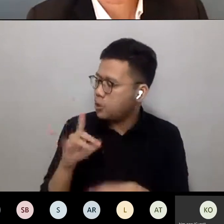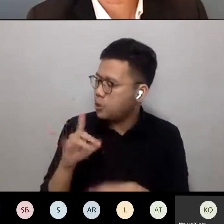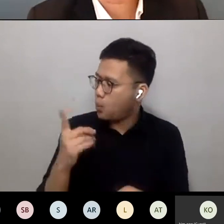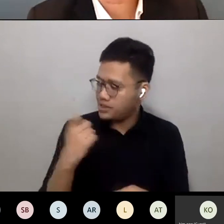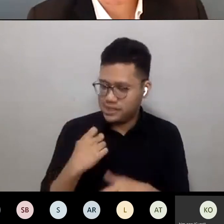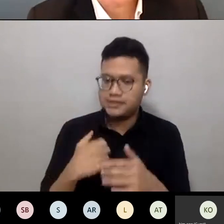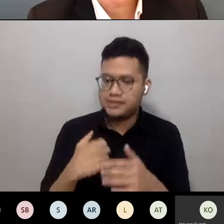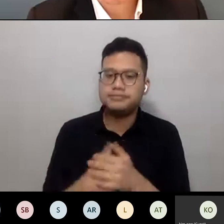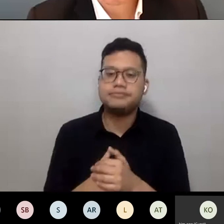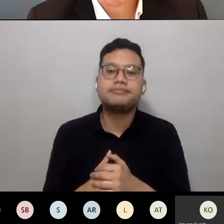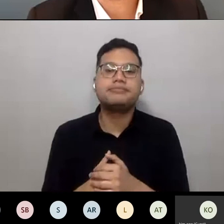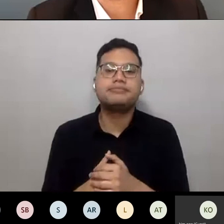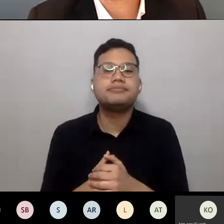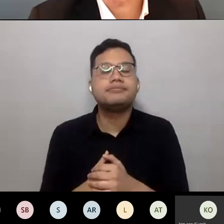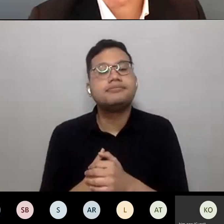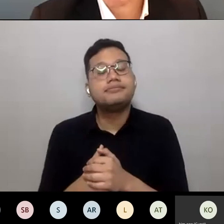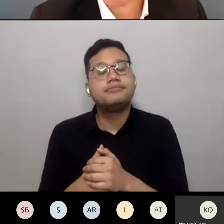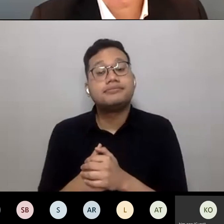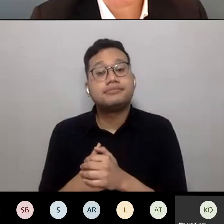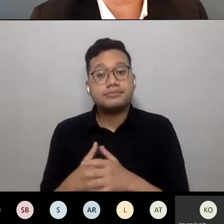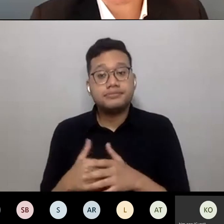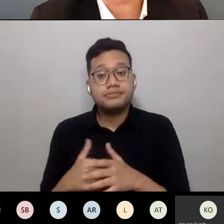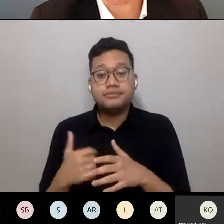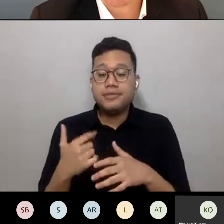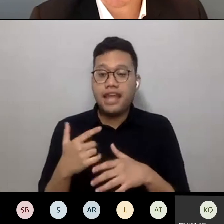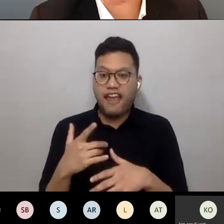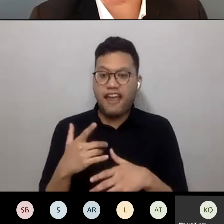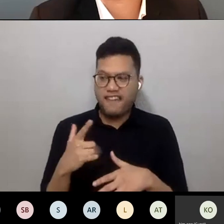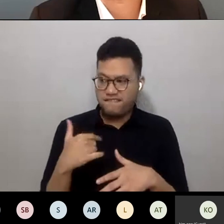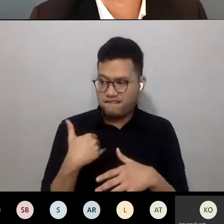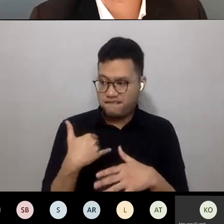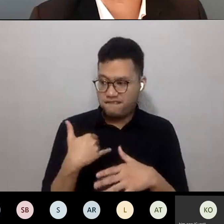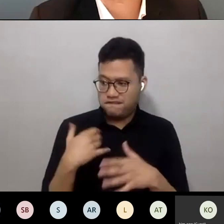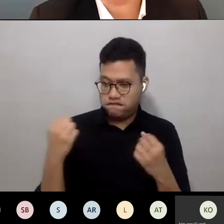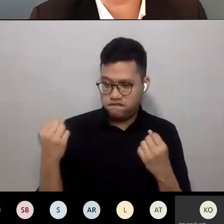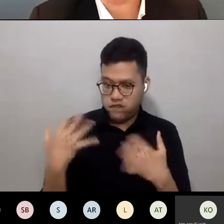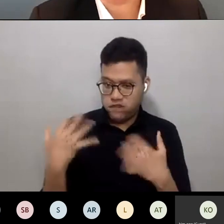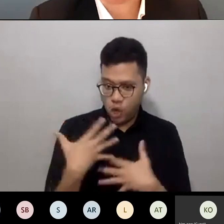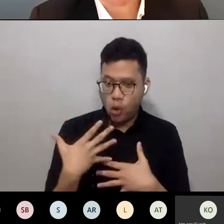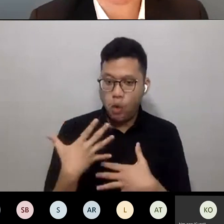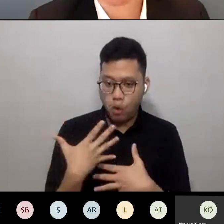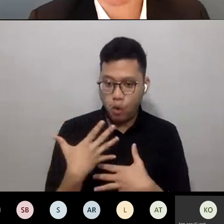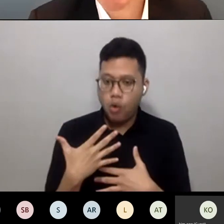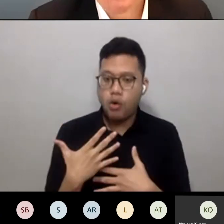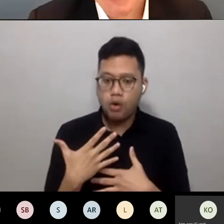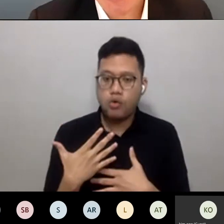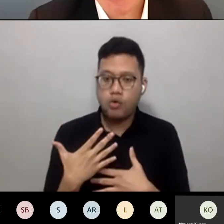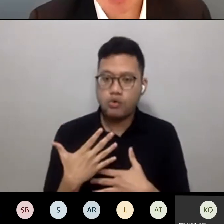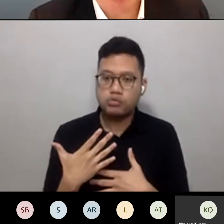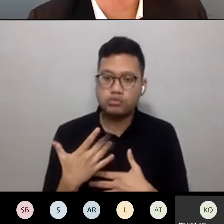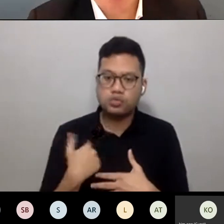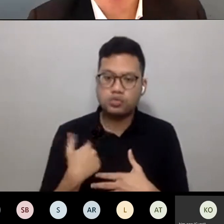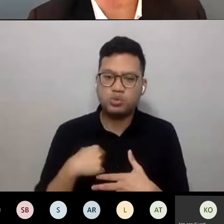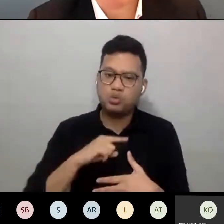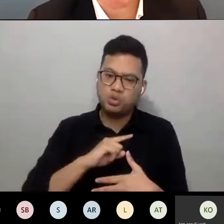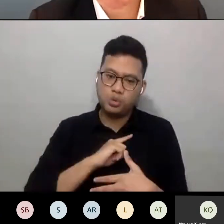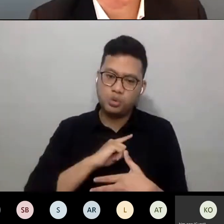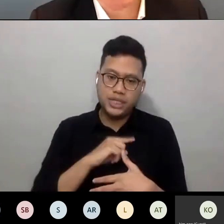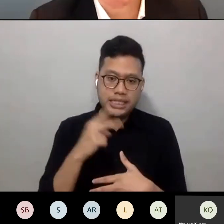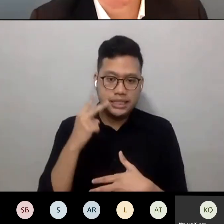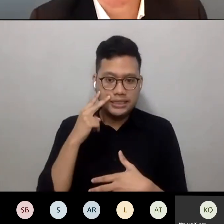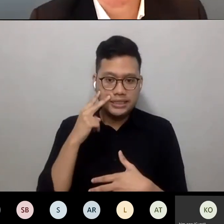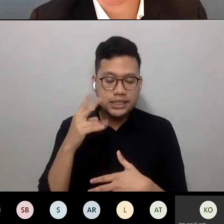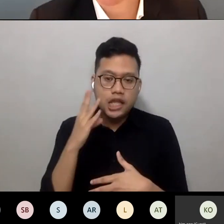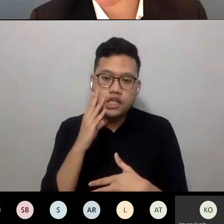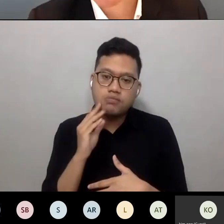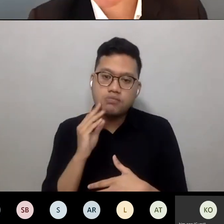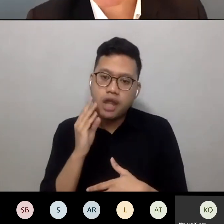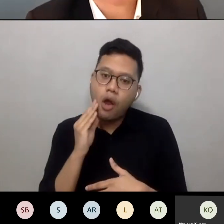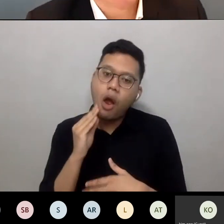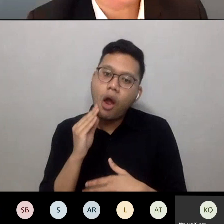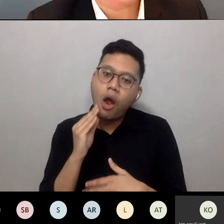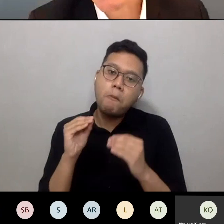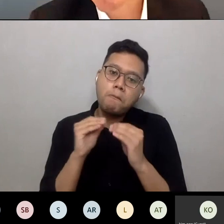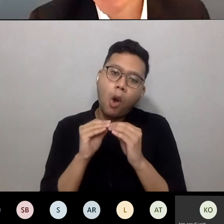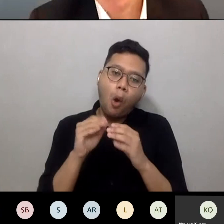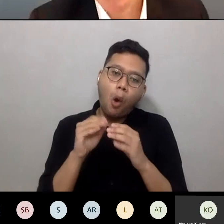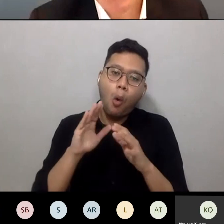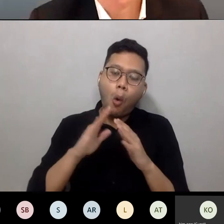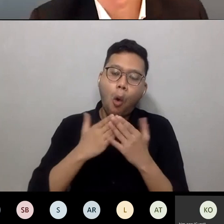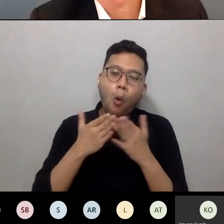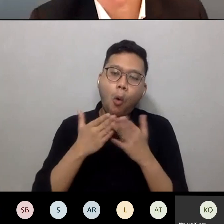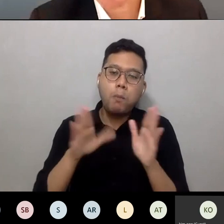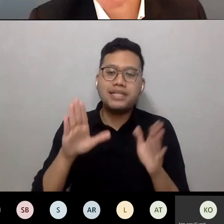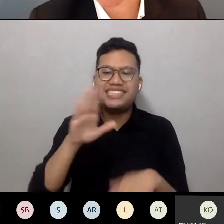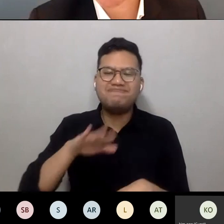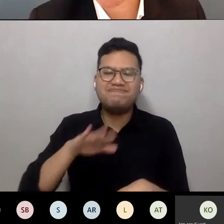and fear that we are going to be seeing a lot of open spaces and I